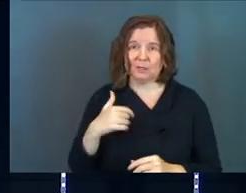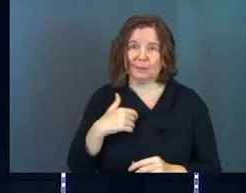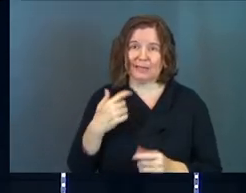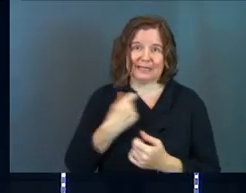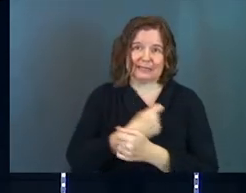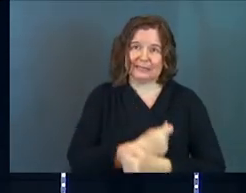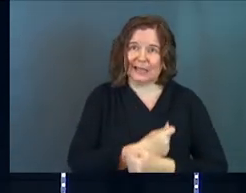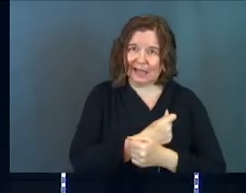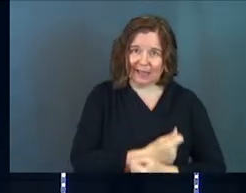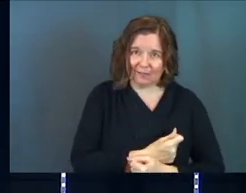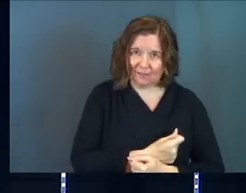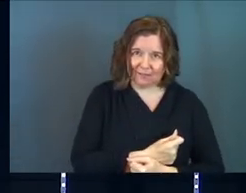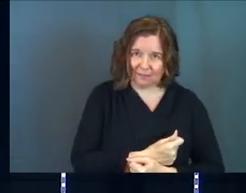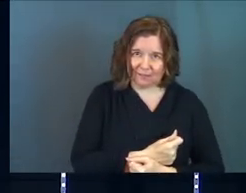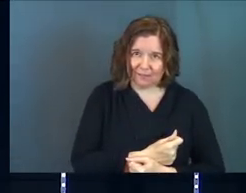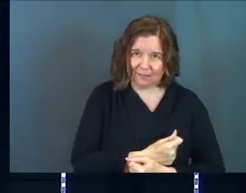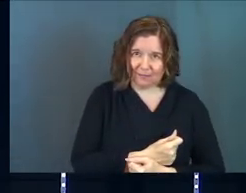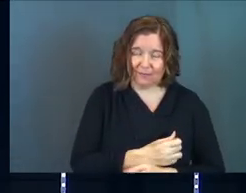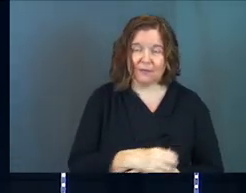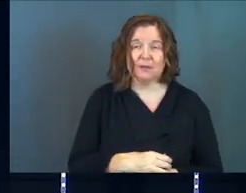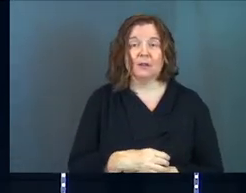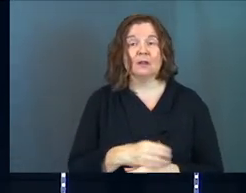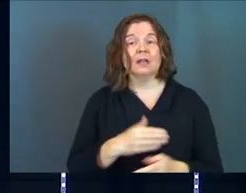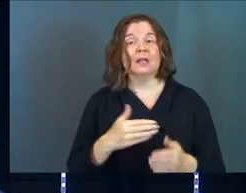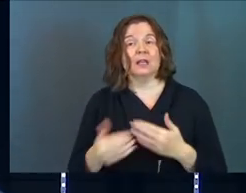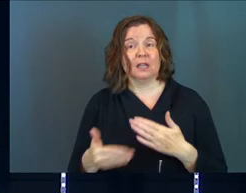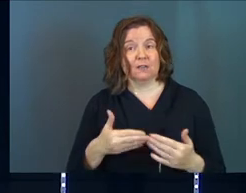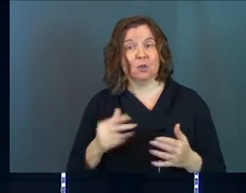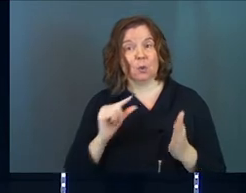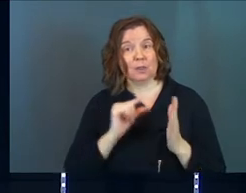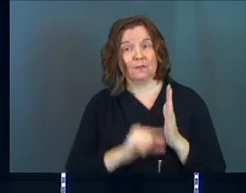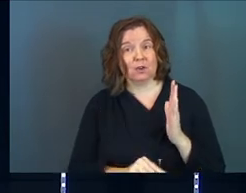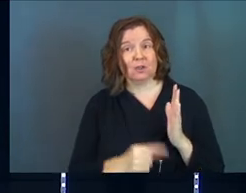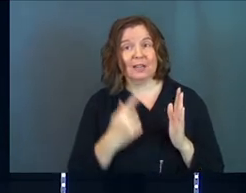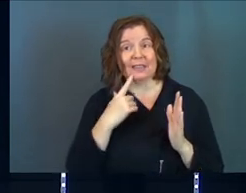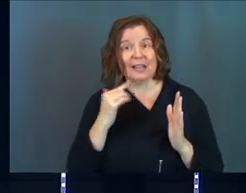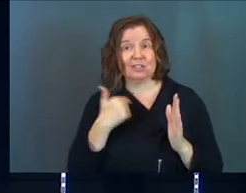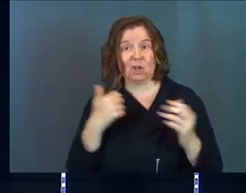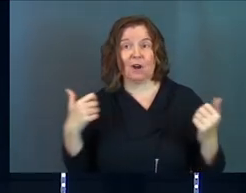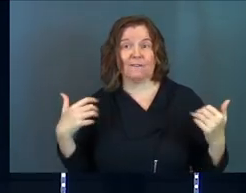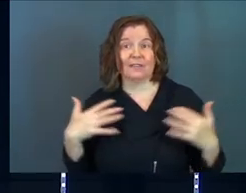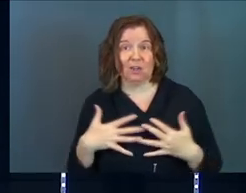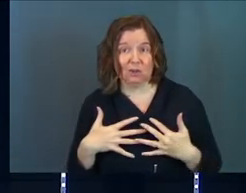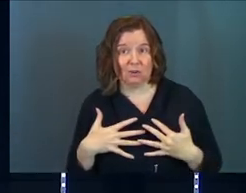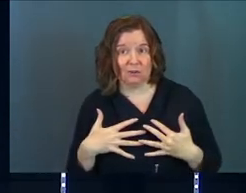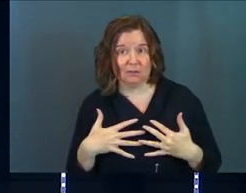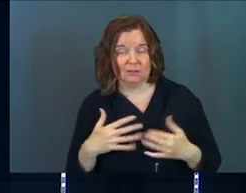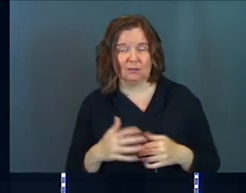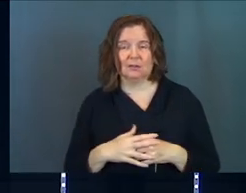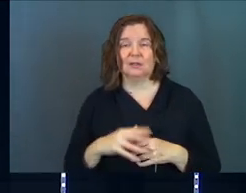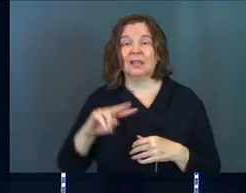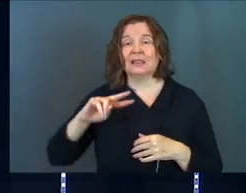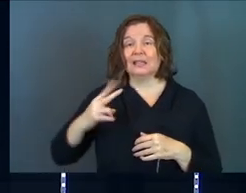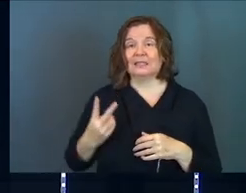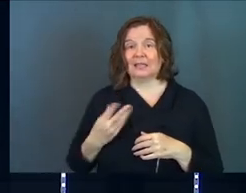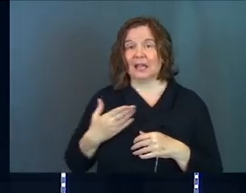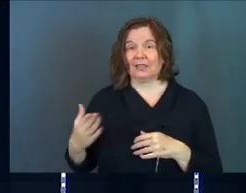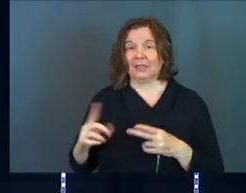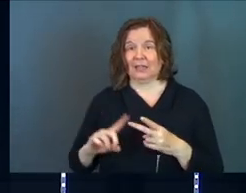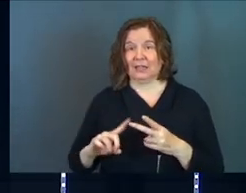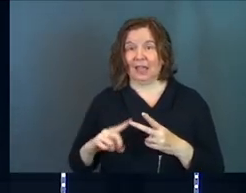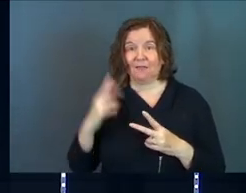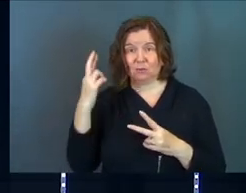be his slave today. Even though, in the verse, that's our fear. The second thing we got